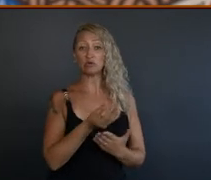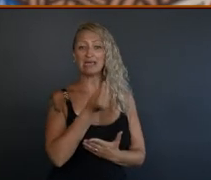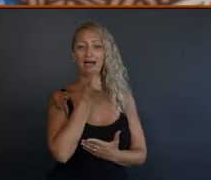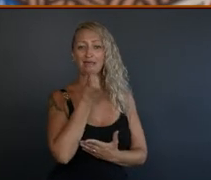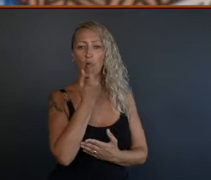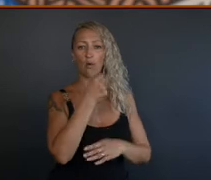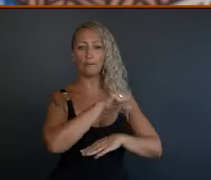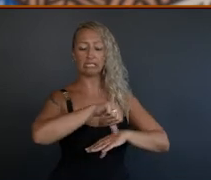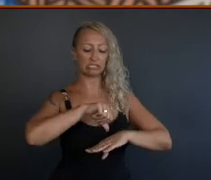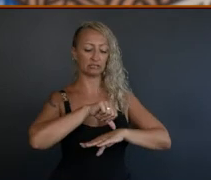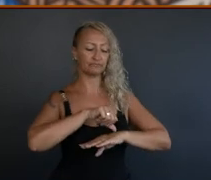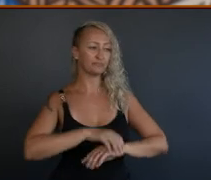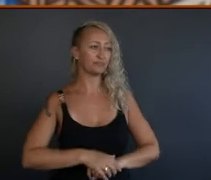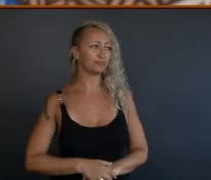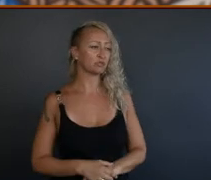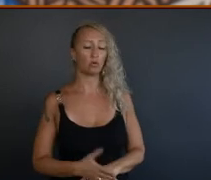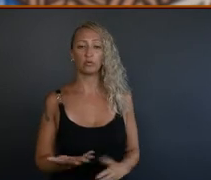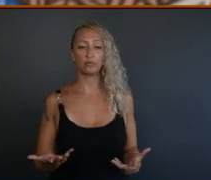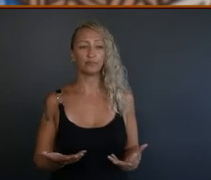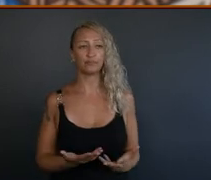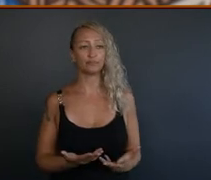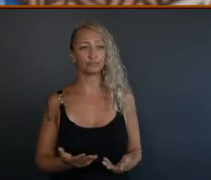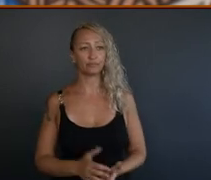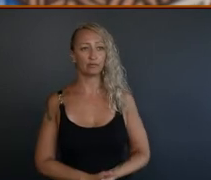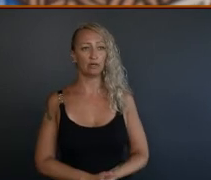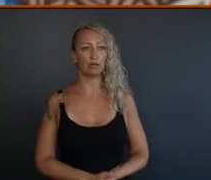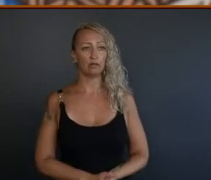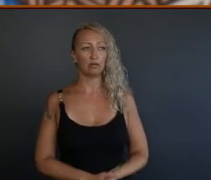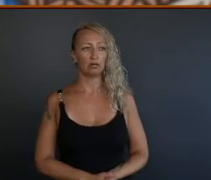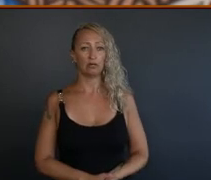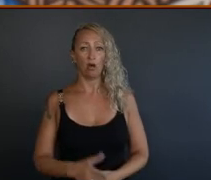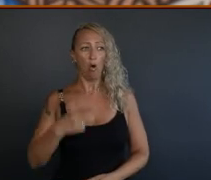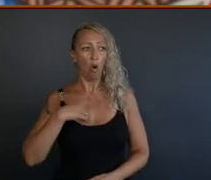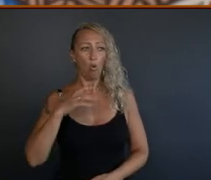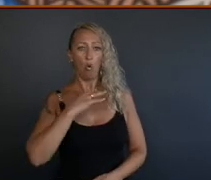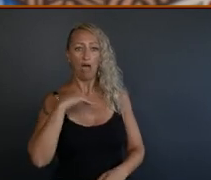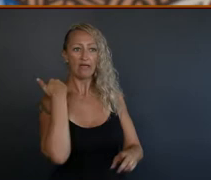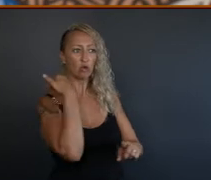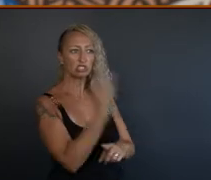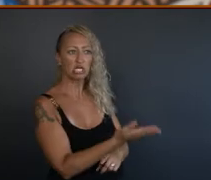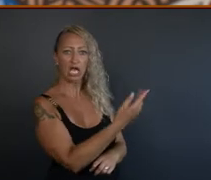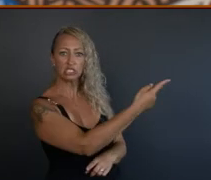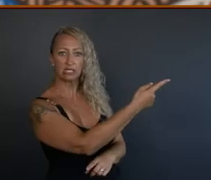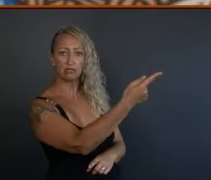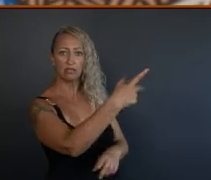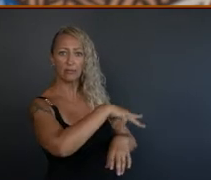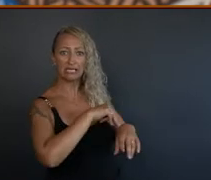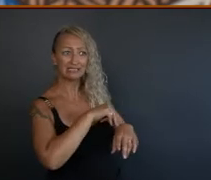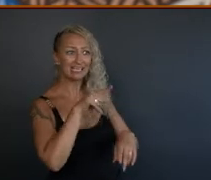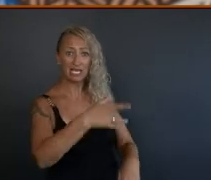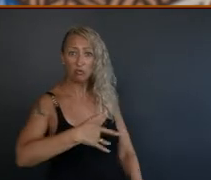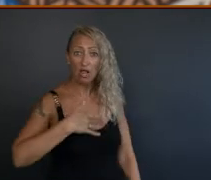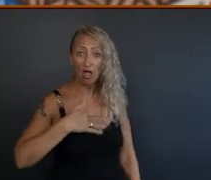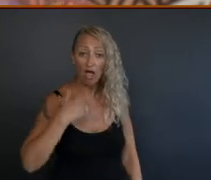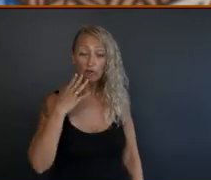why on earth, why don't they get charged? Because he was alive eating